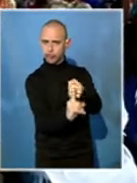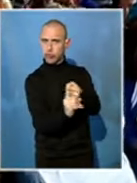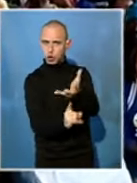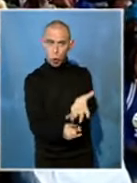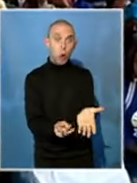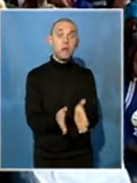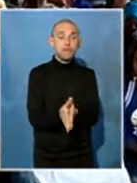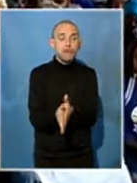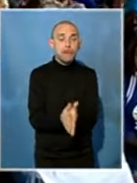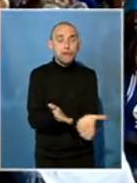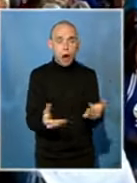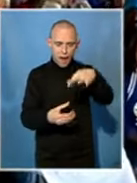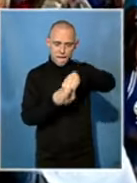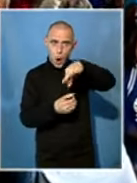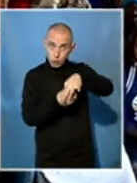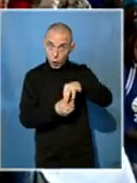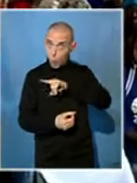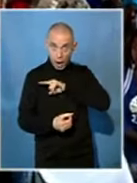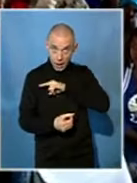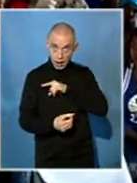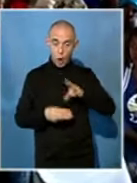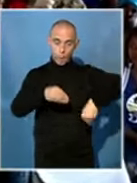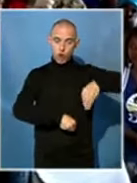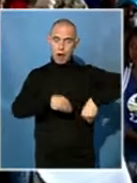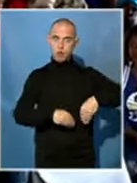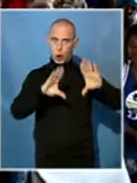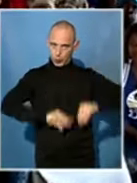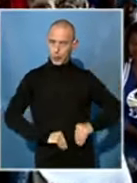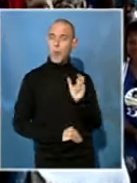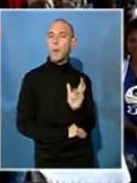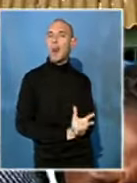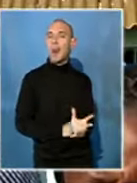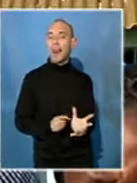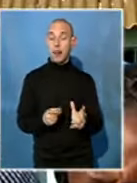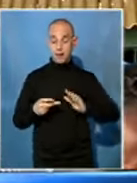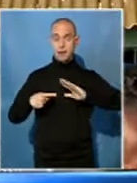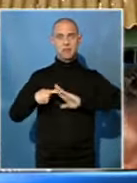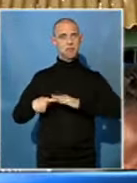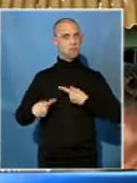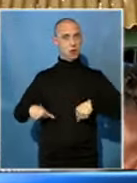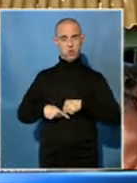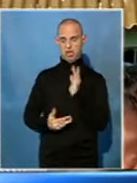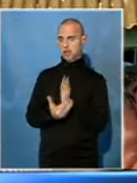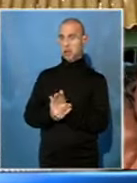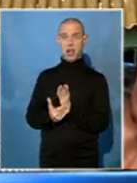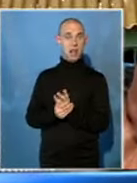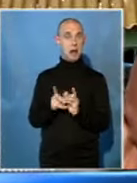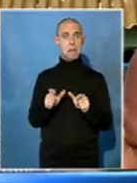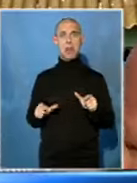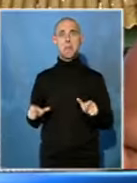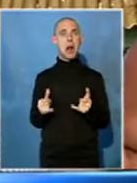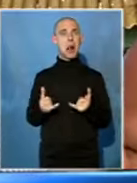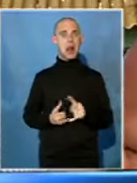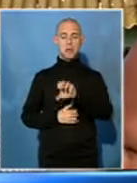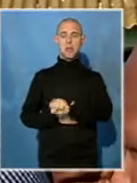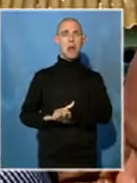vote will go a long way towards halting corruption in the metro. We are certain how people are growing. We have